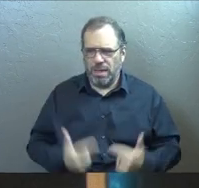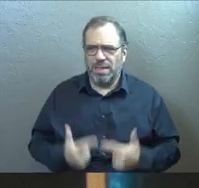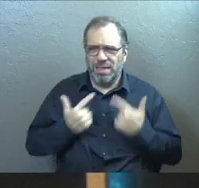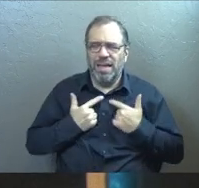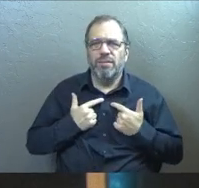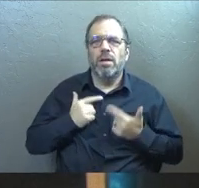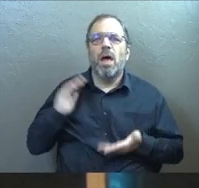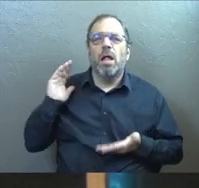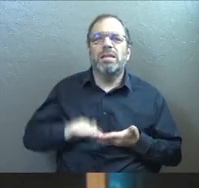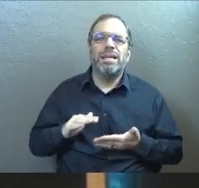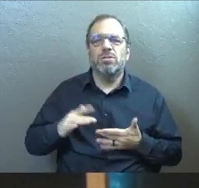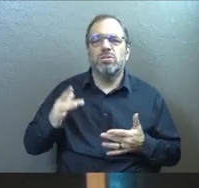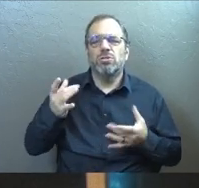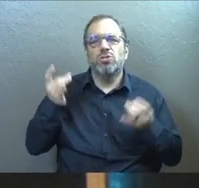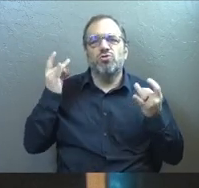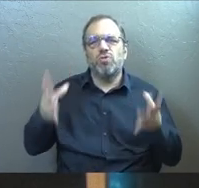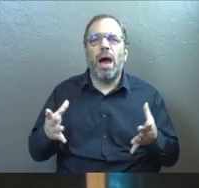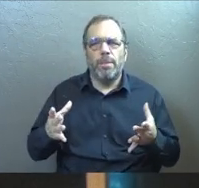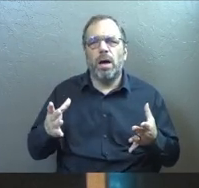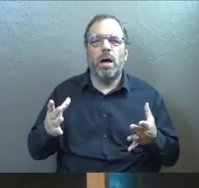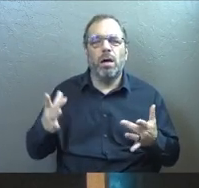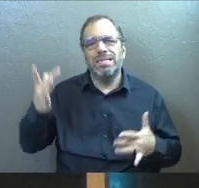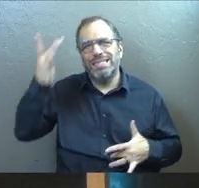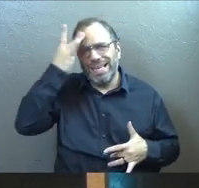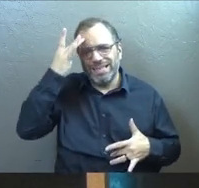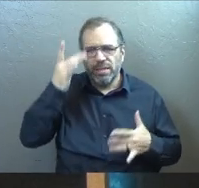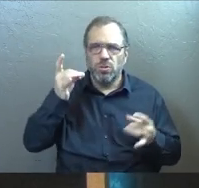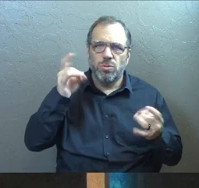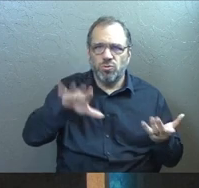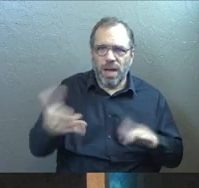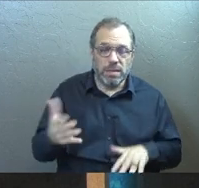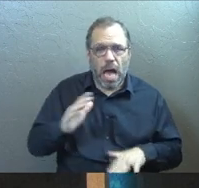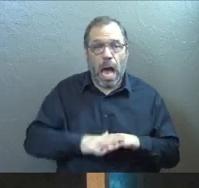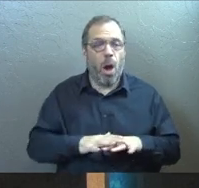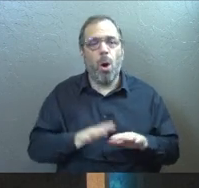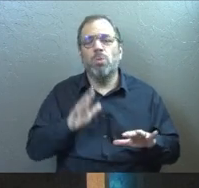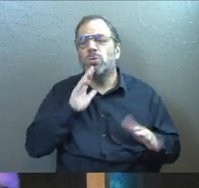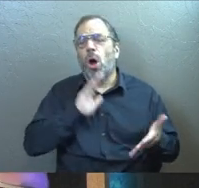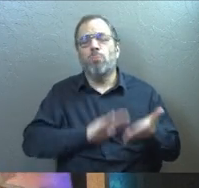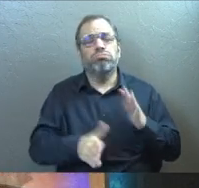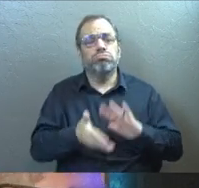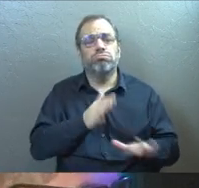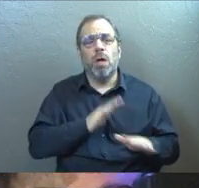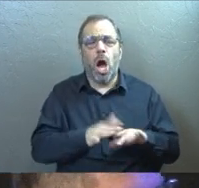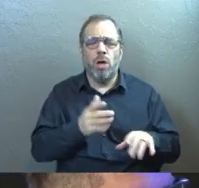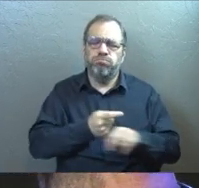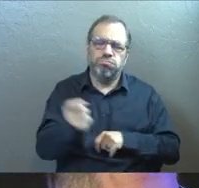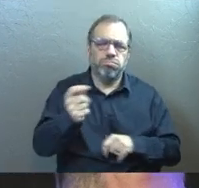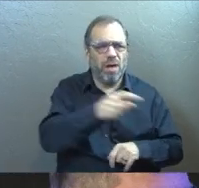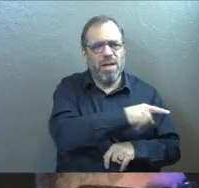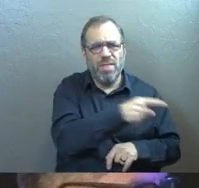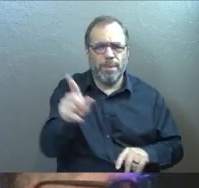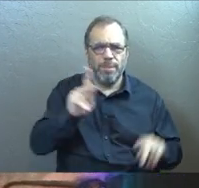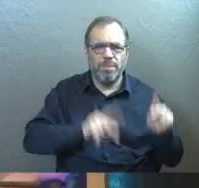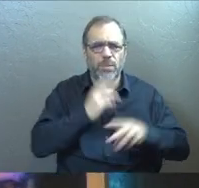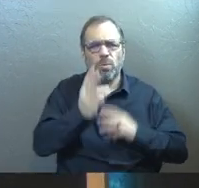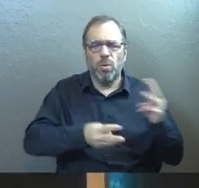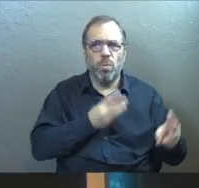live with less trauma or sickness or tragedy. I expected to escape the betrayals and the cruelties of other people.